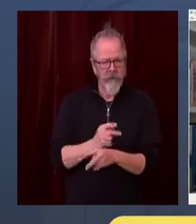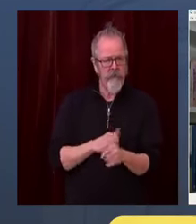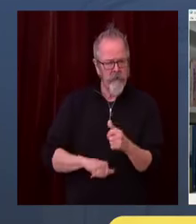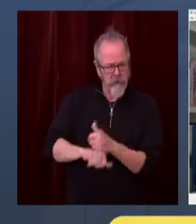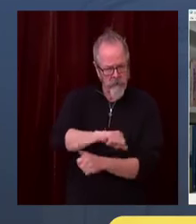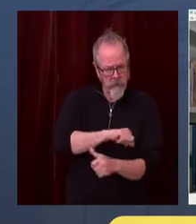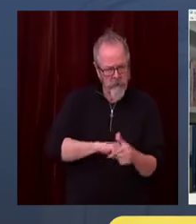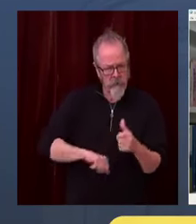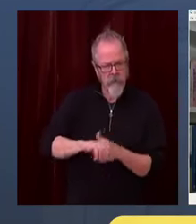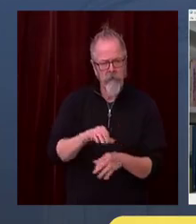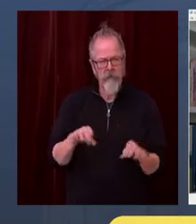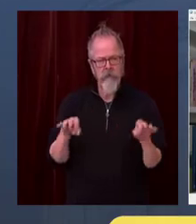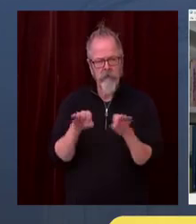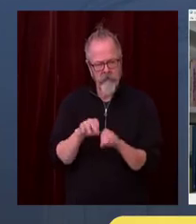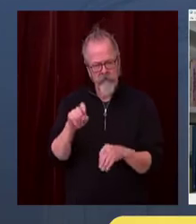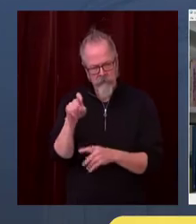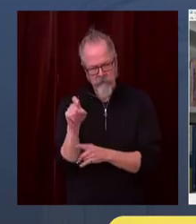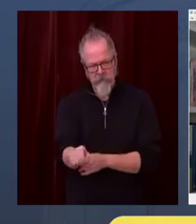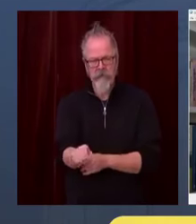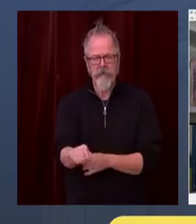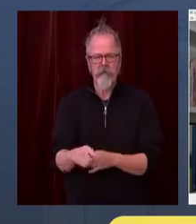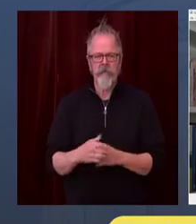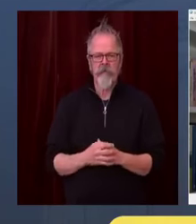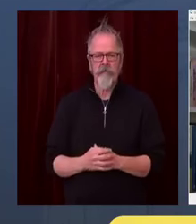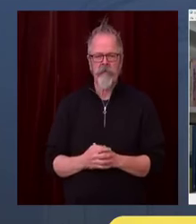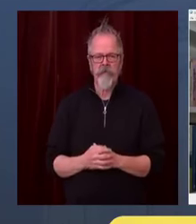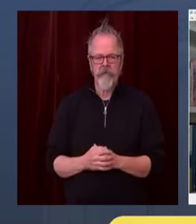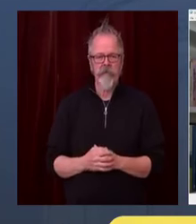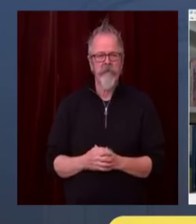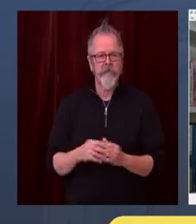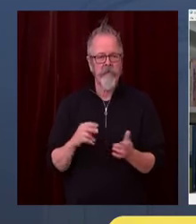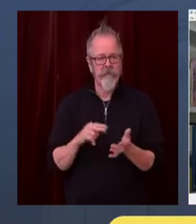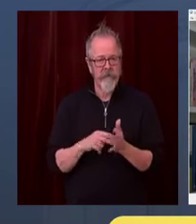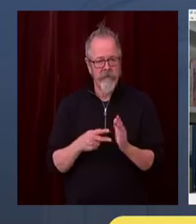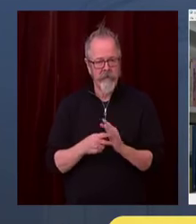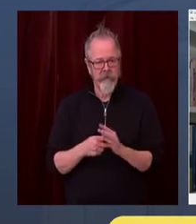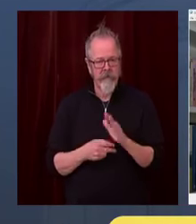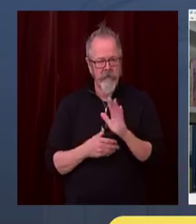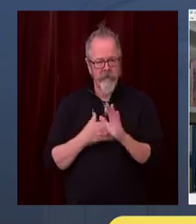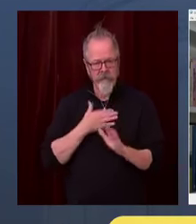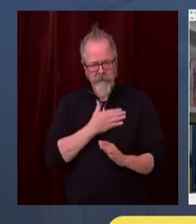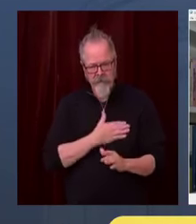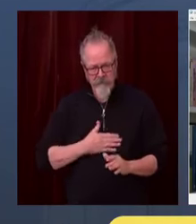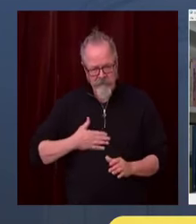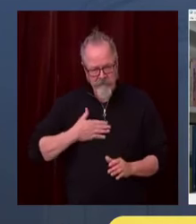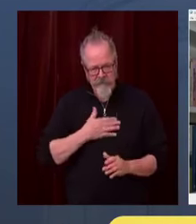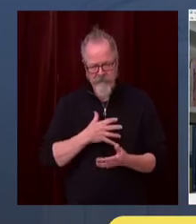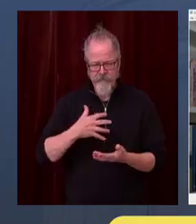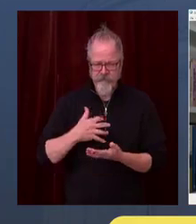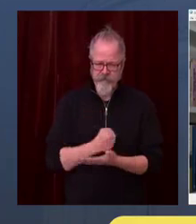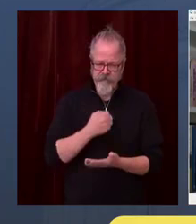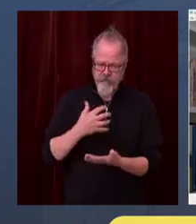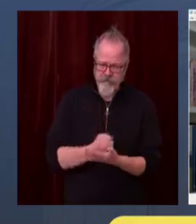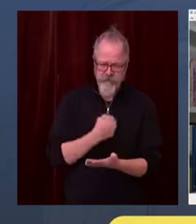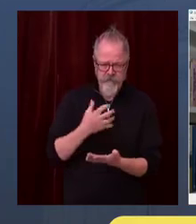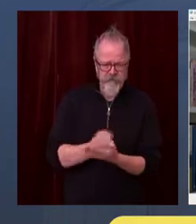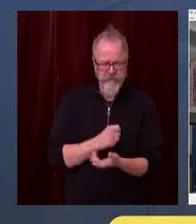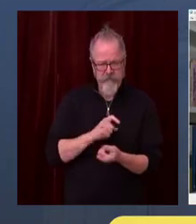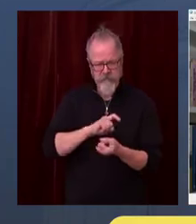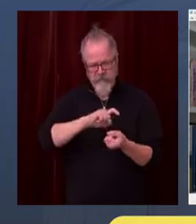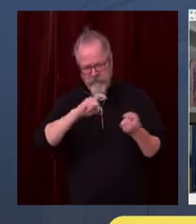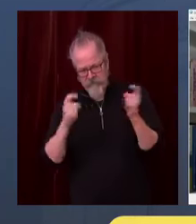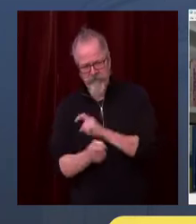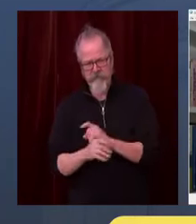So, let's take all the necessary steps, all the steps that we can, to keep every person safe,